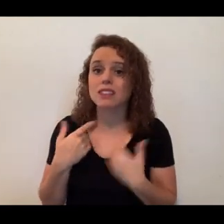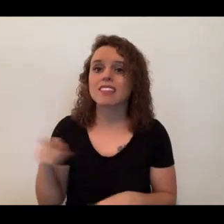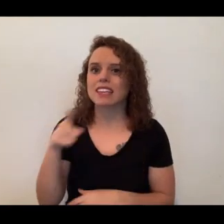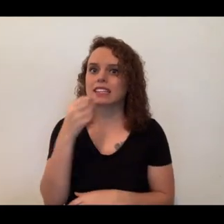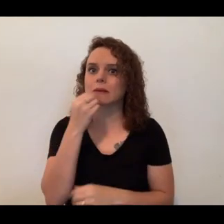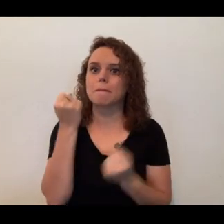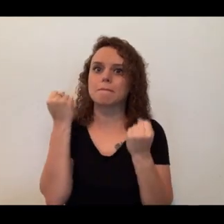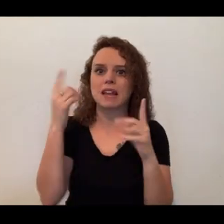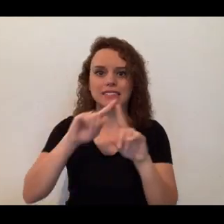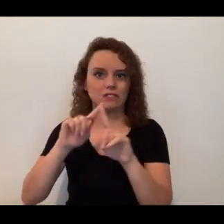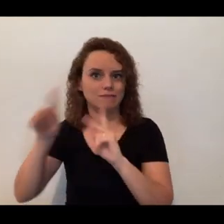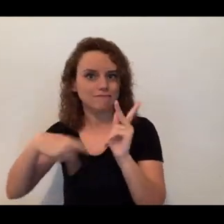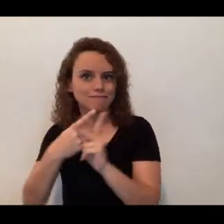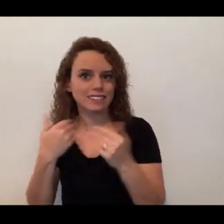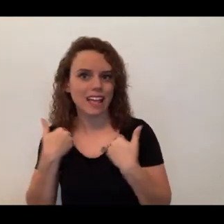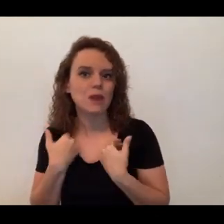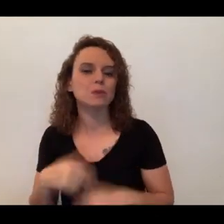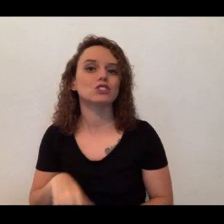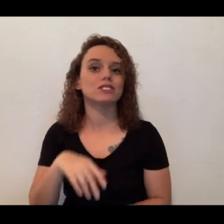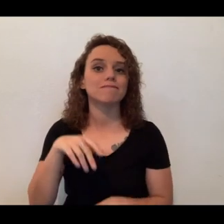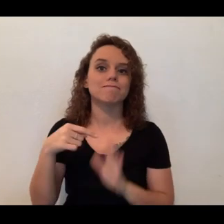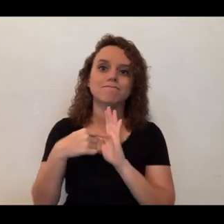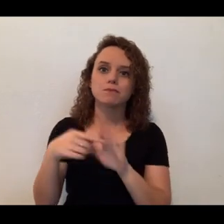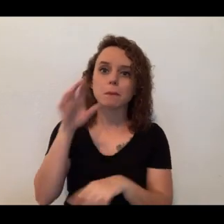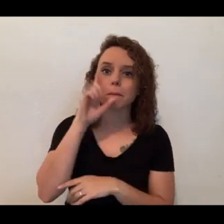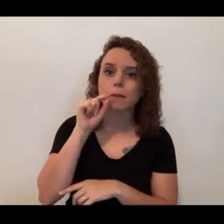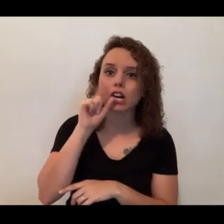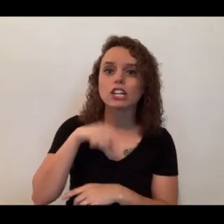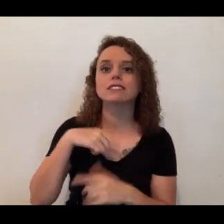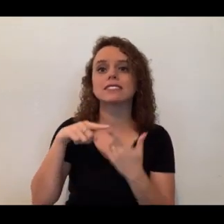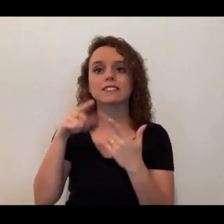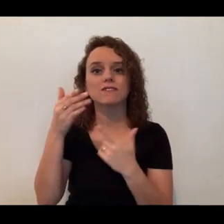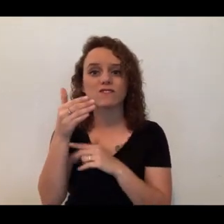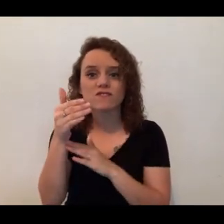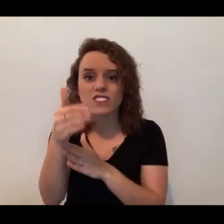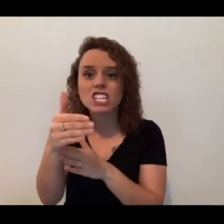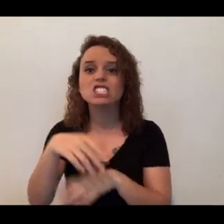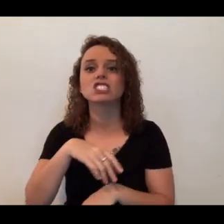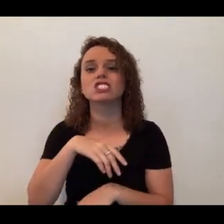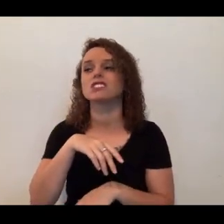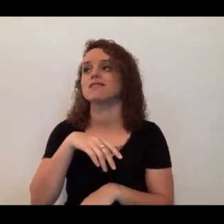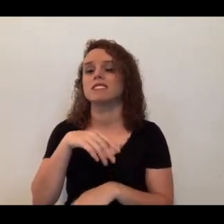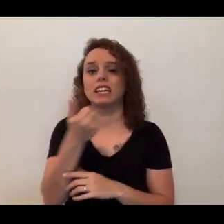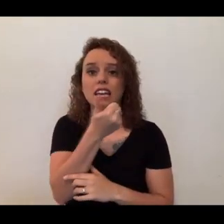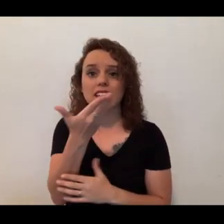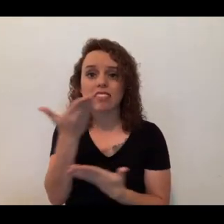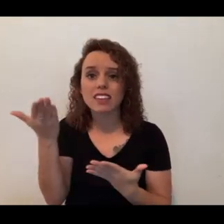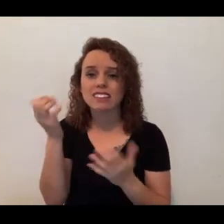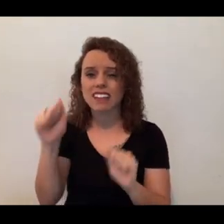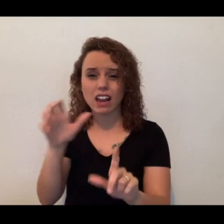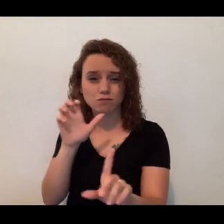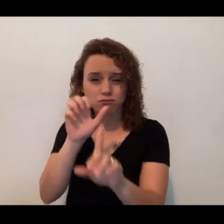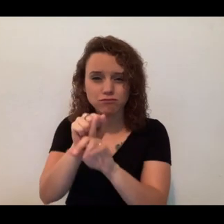eating birds. They've been seen eating fish. They have been seen eating pretty much anything that they can get their paws on.